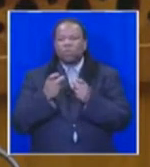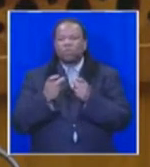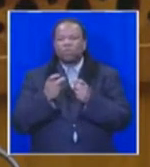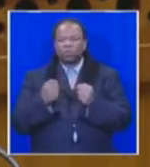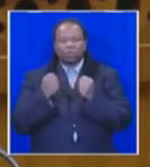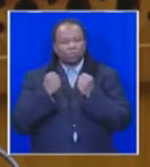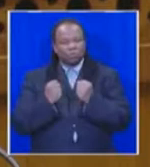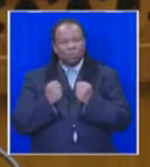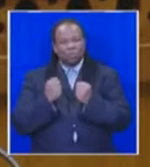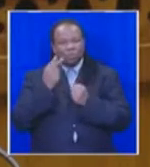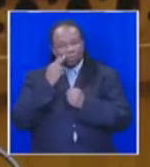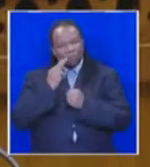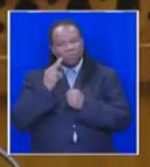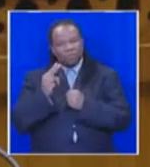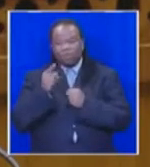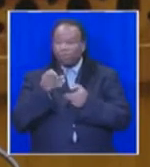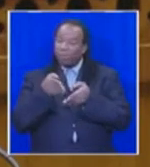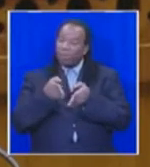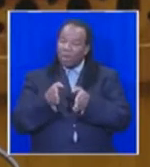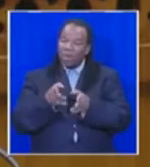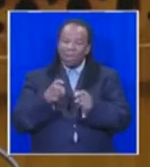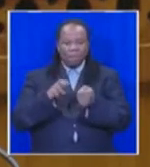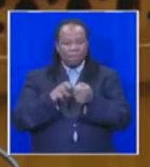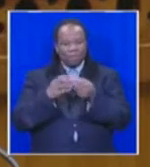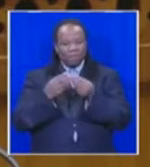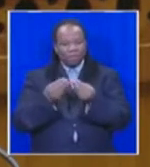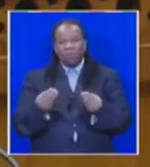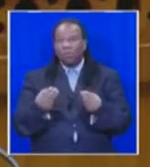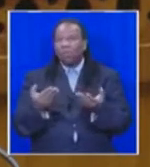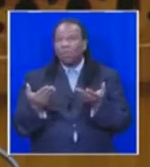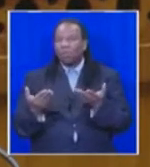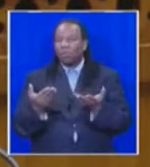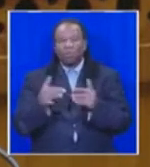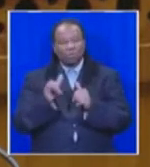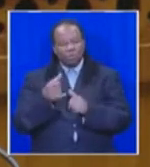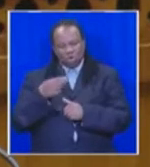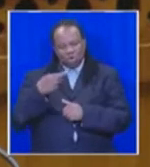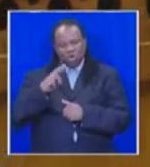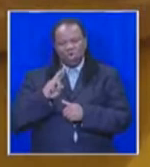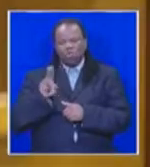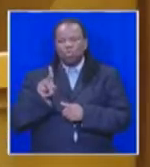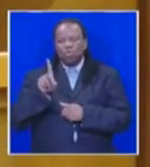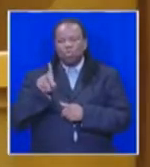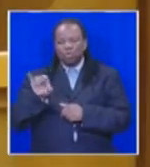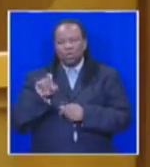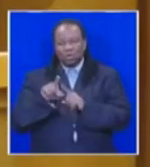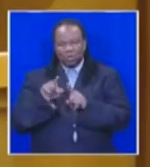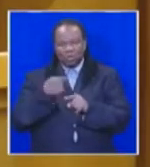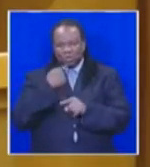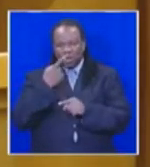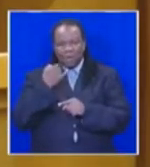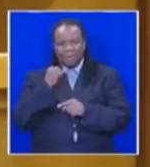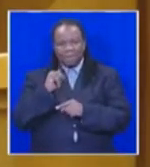held views in a manner that addressed the issue without resorting to being rude and casting aspersions on other people's